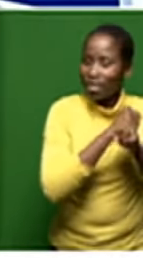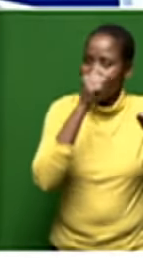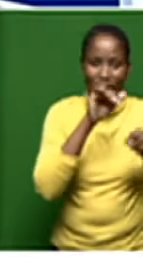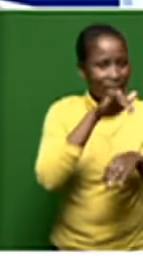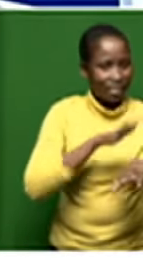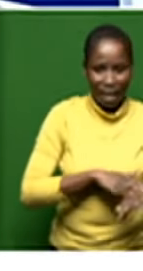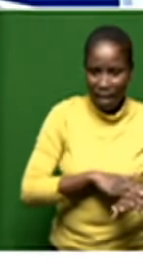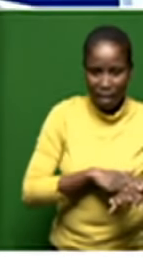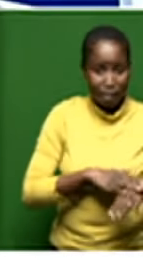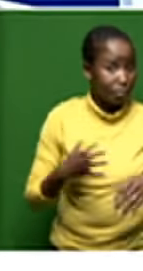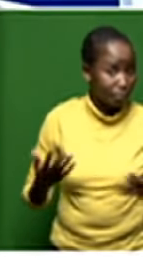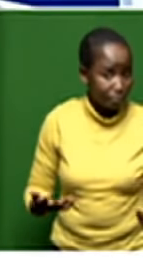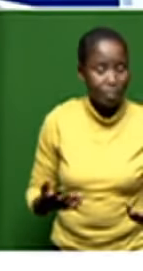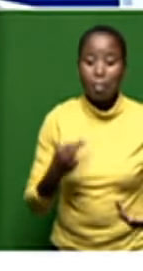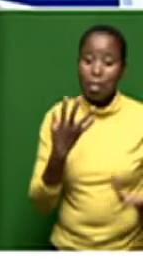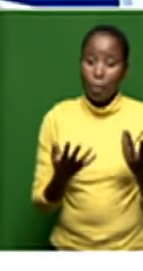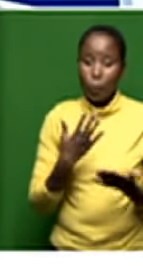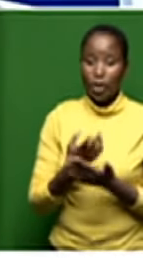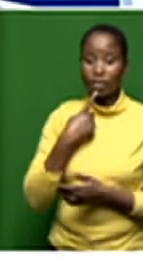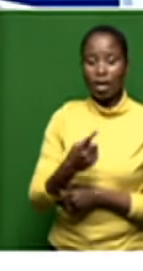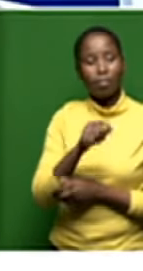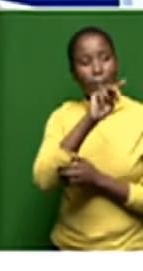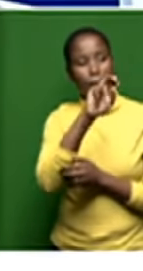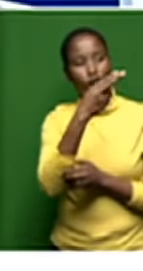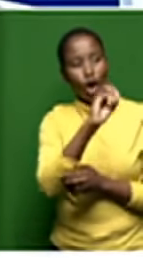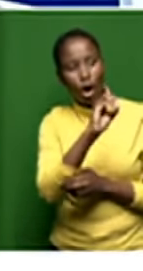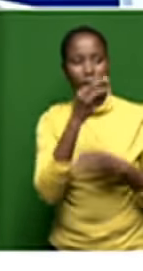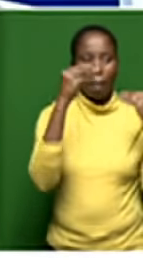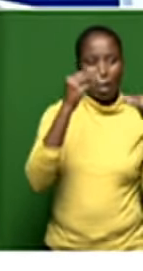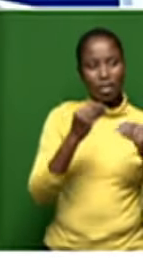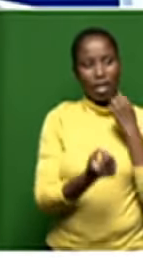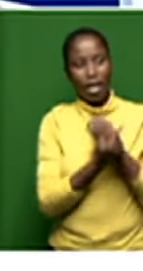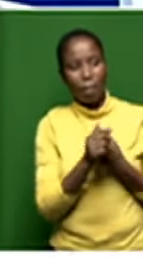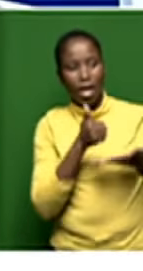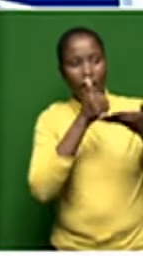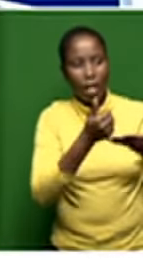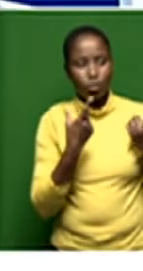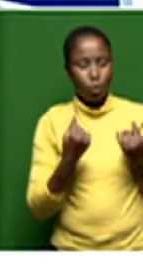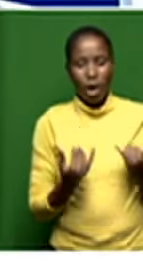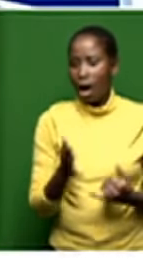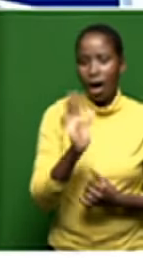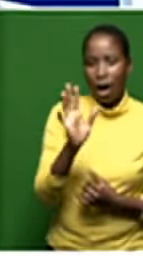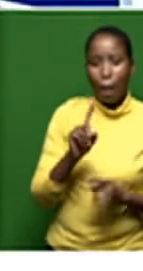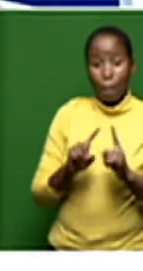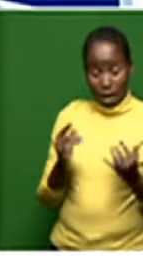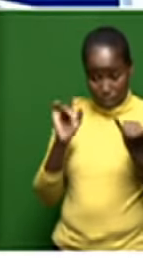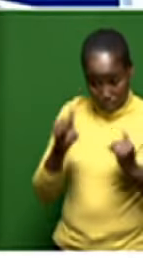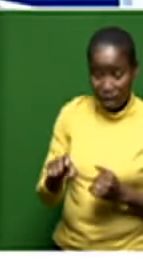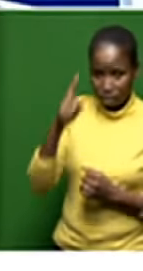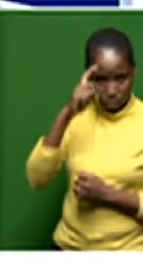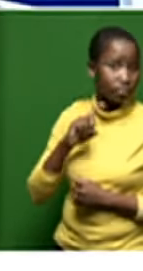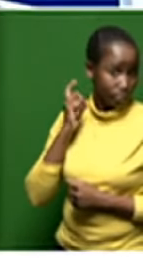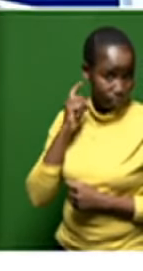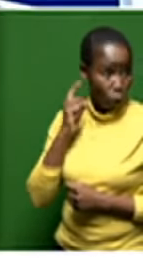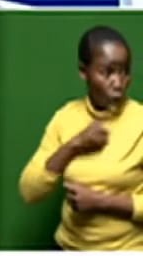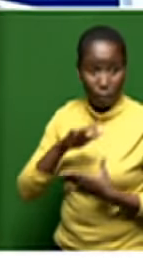it couldn't have been a case of no uh mangoes and business rescue so we don't have to deal with that at this stage you needed to take it into cognizance because